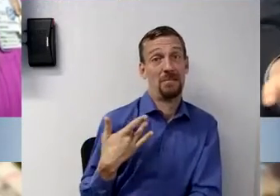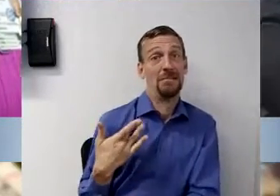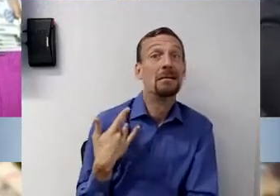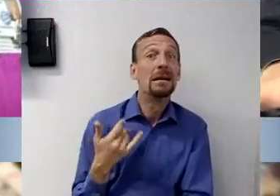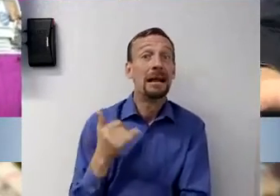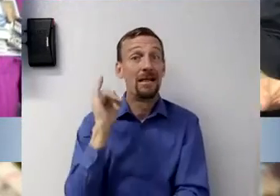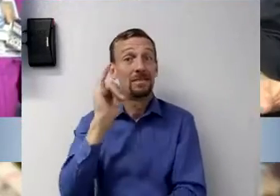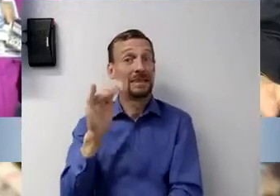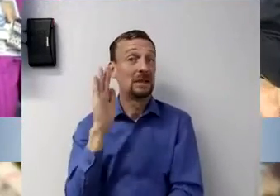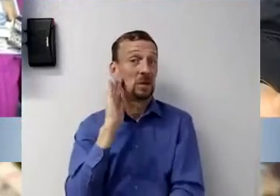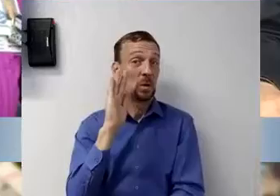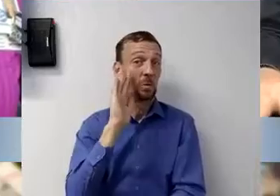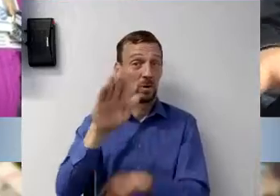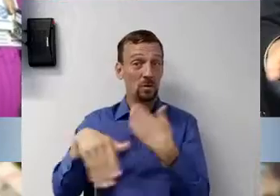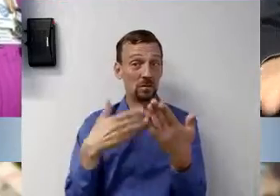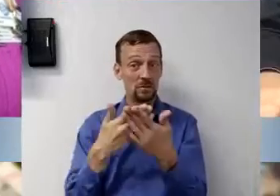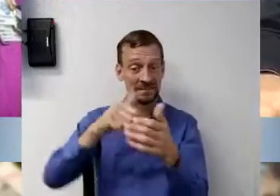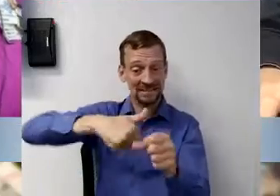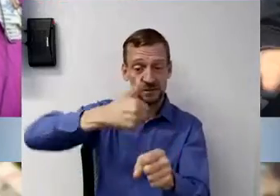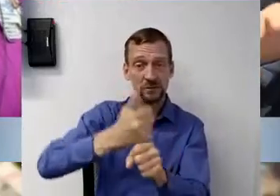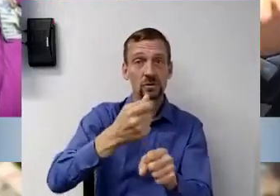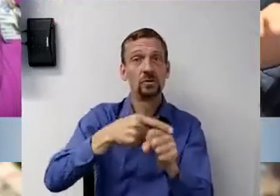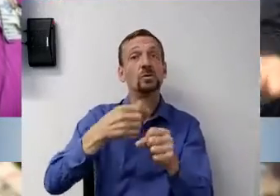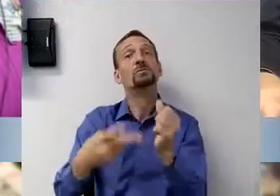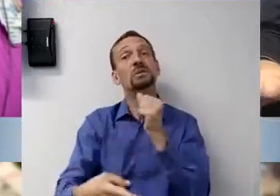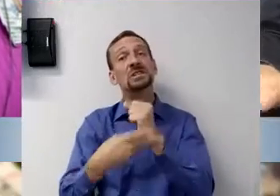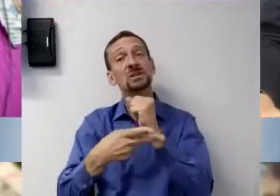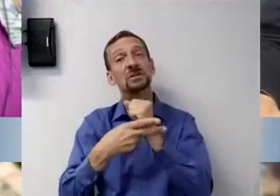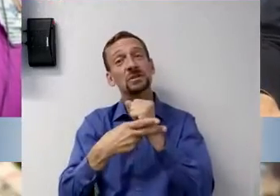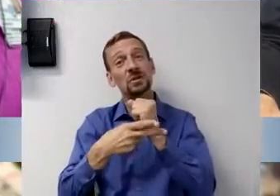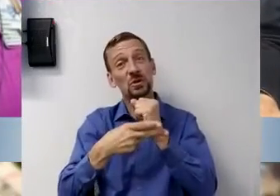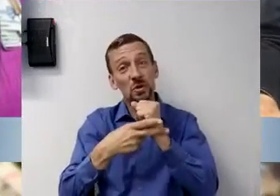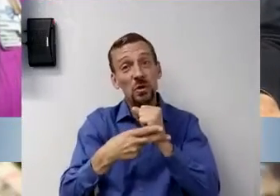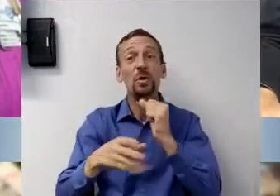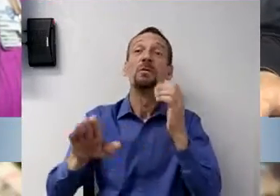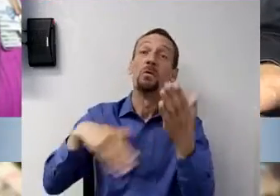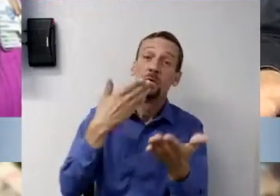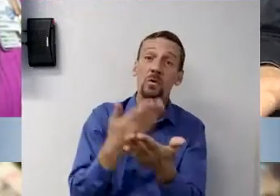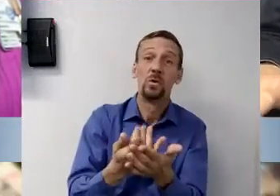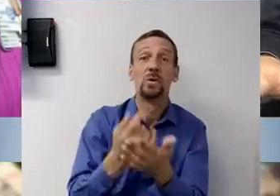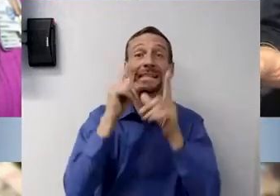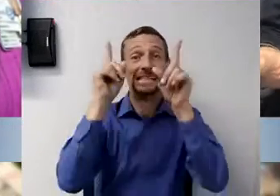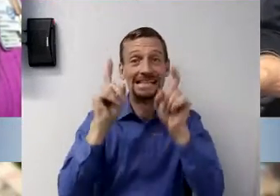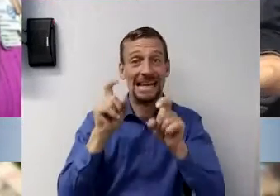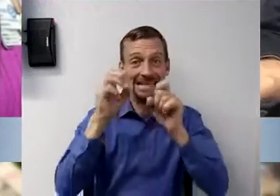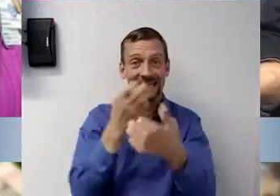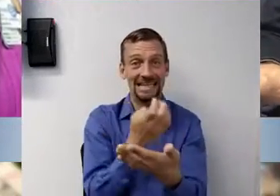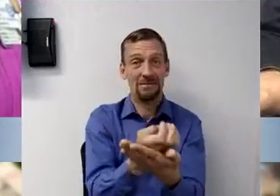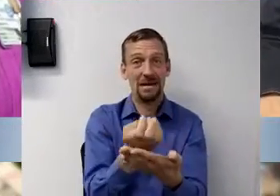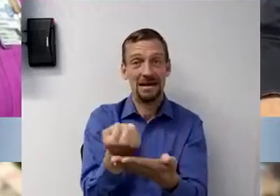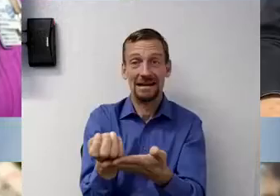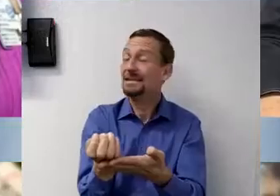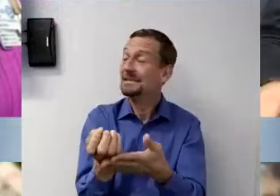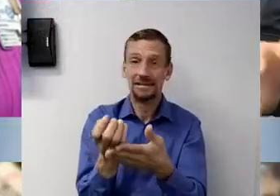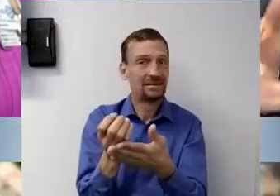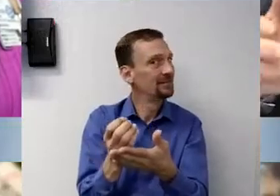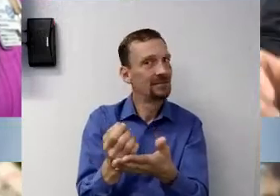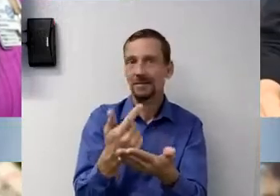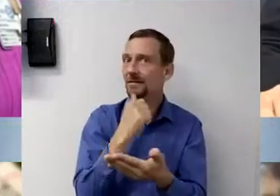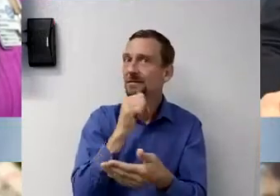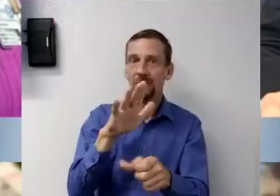done to preserve scarce testing supplies, because it still is in, in,